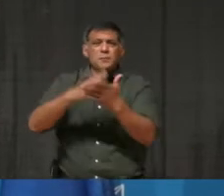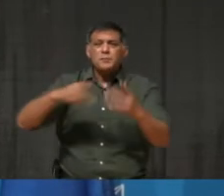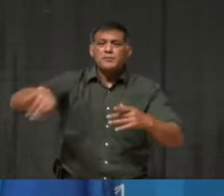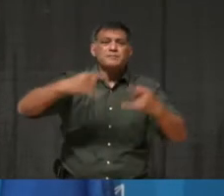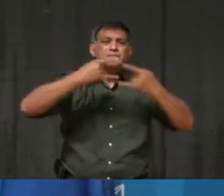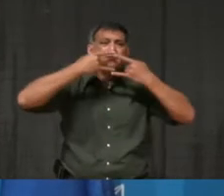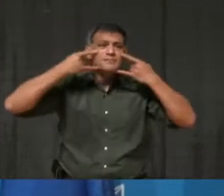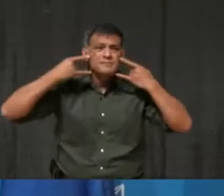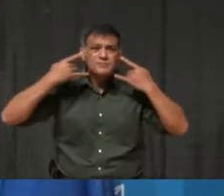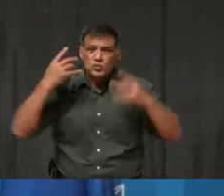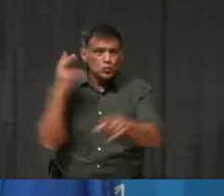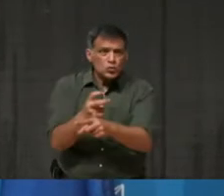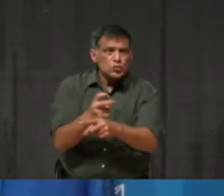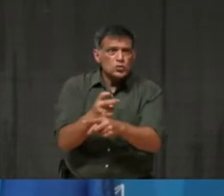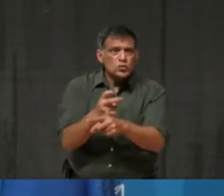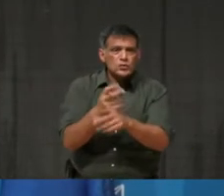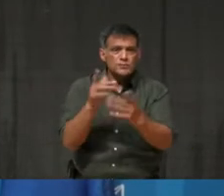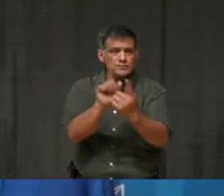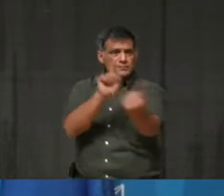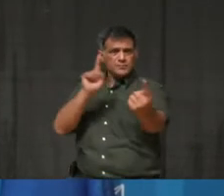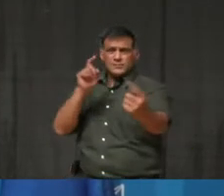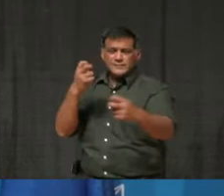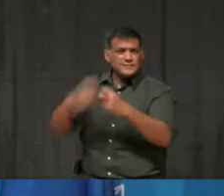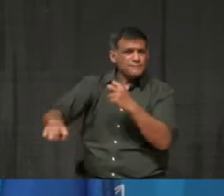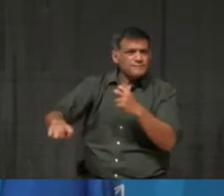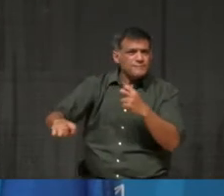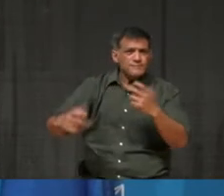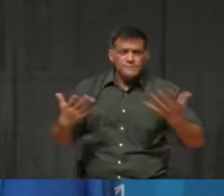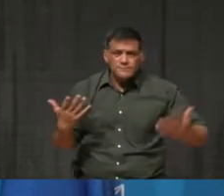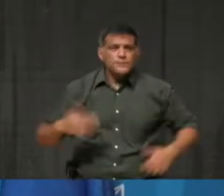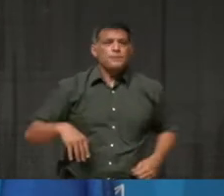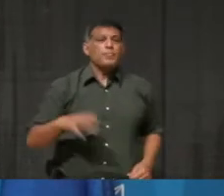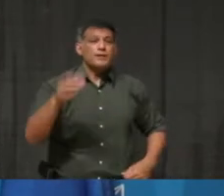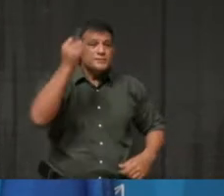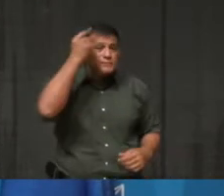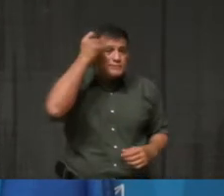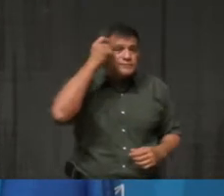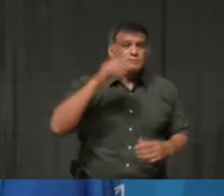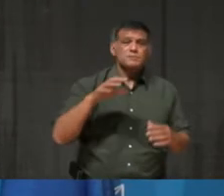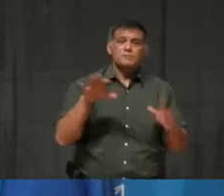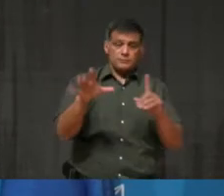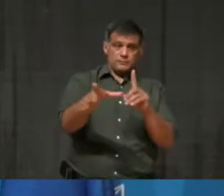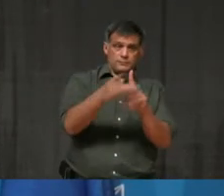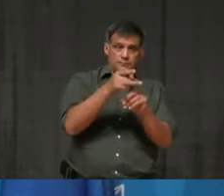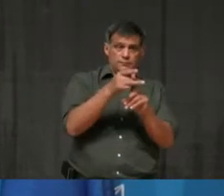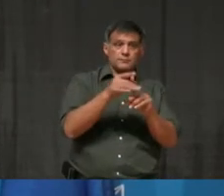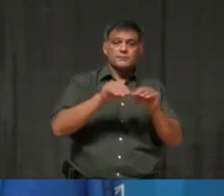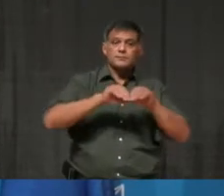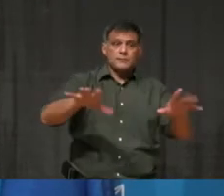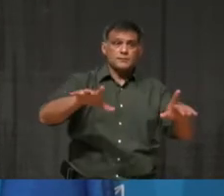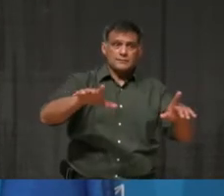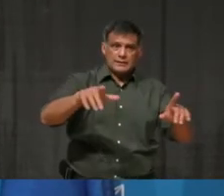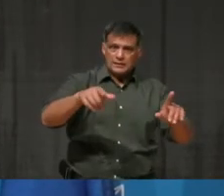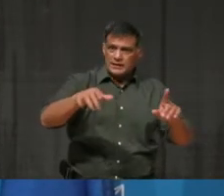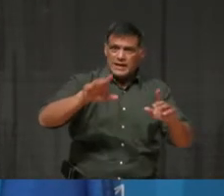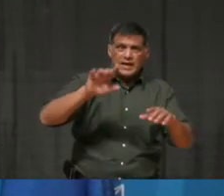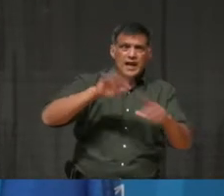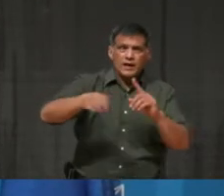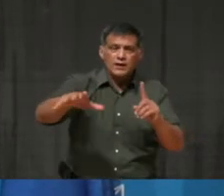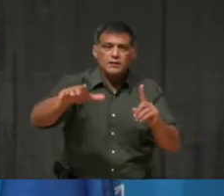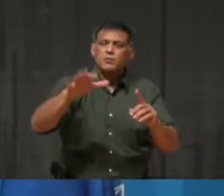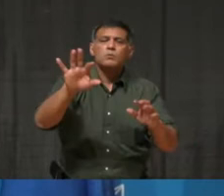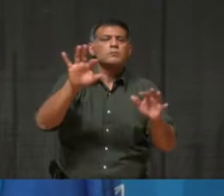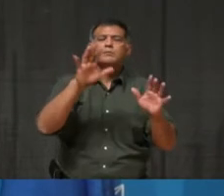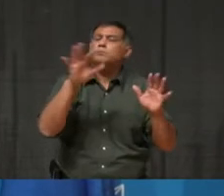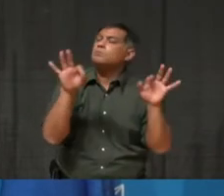remember that the disease cannot spread if people are not meeting. I absolutely feel for the businesses